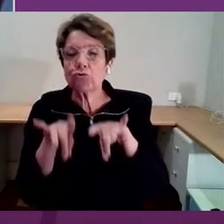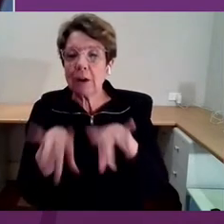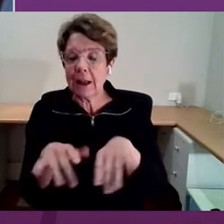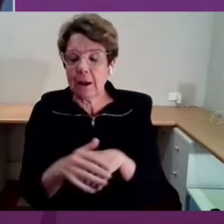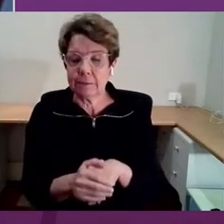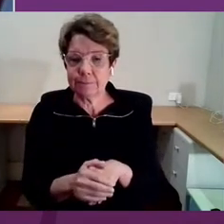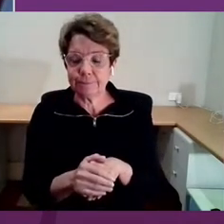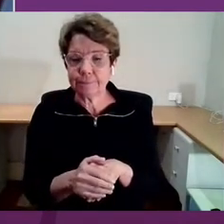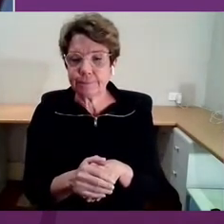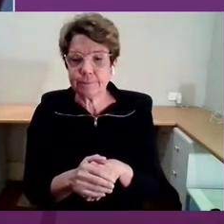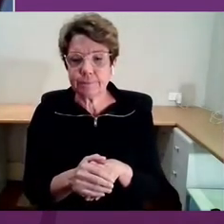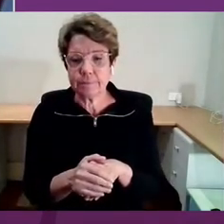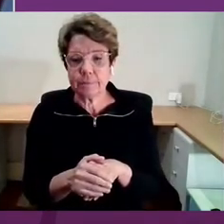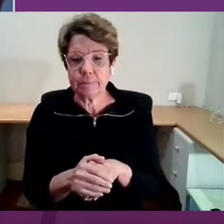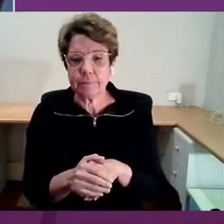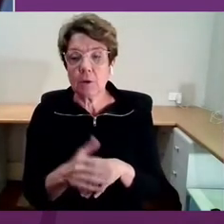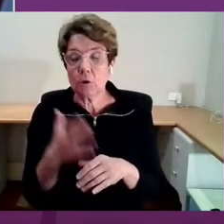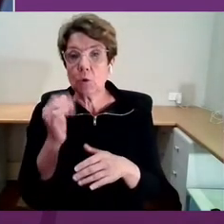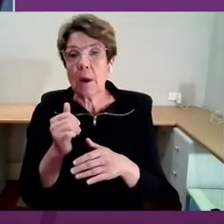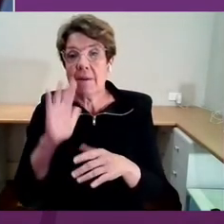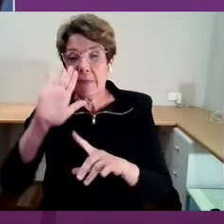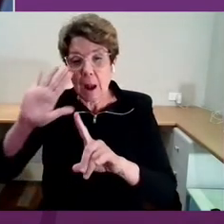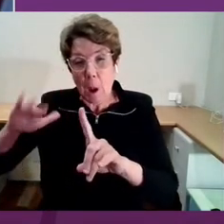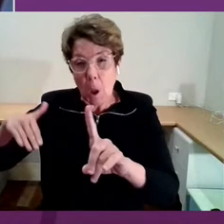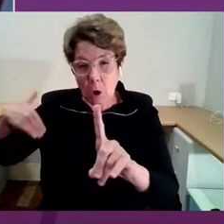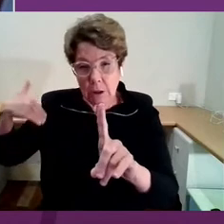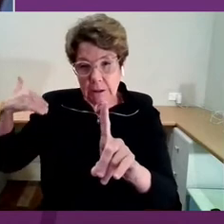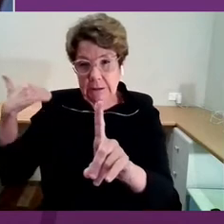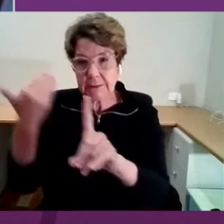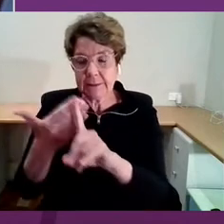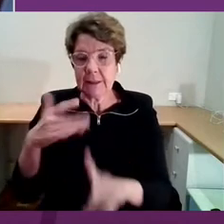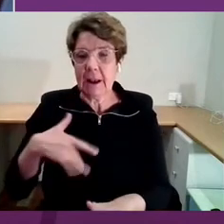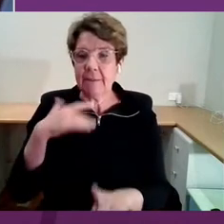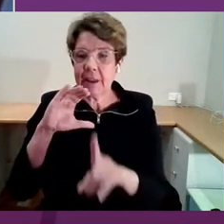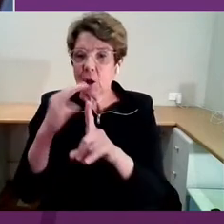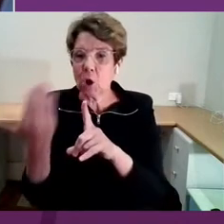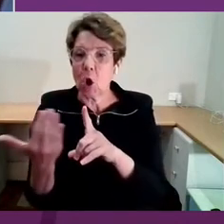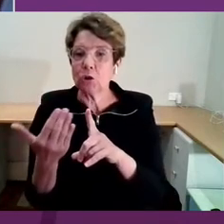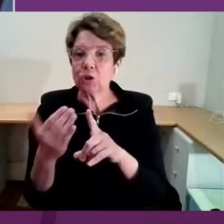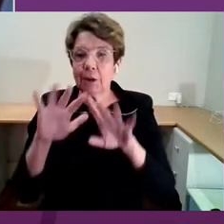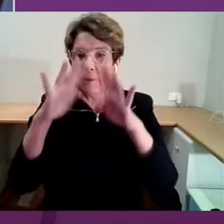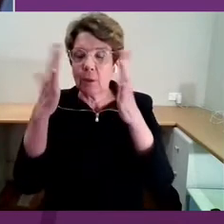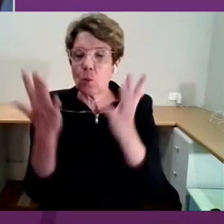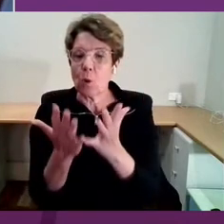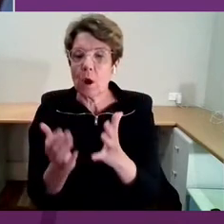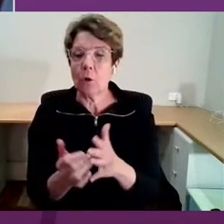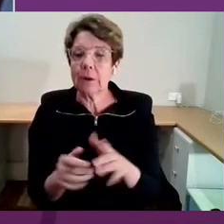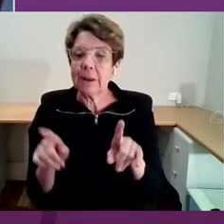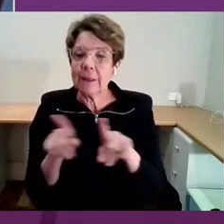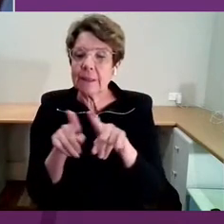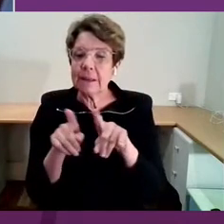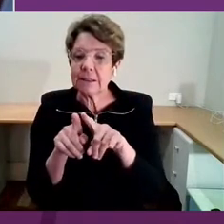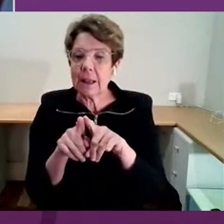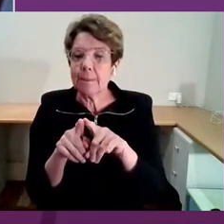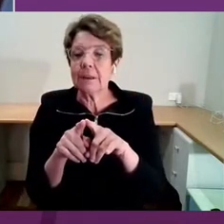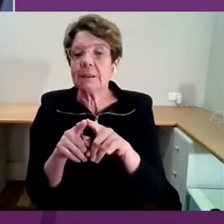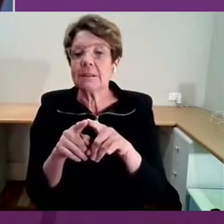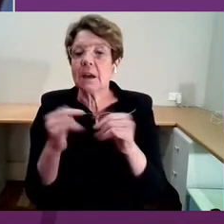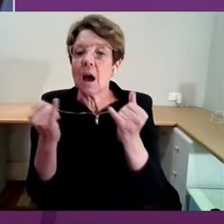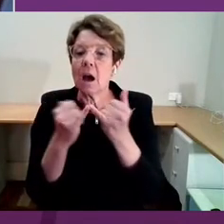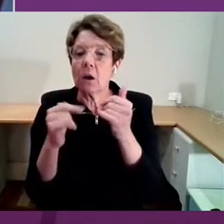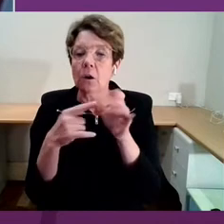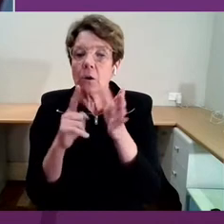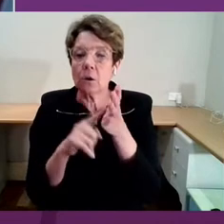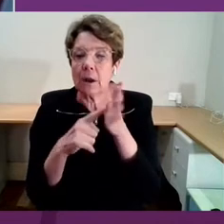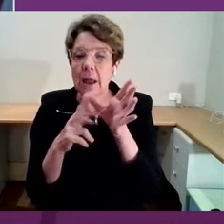the longest living culture on the planet, into which Uncle Alan Murray just welcomed us, generously